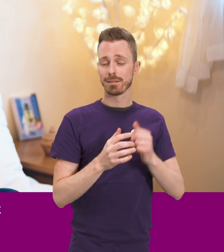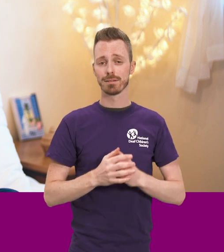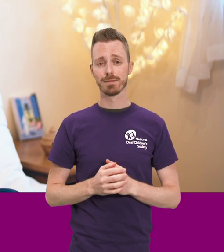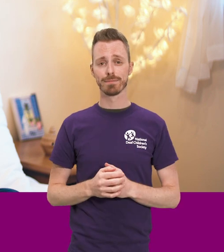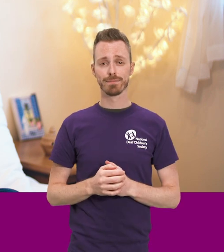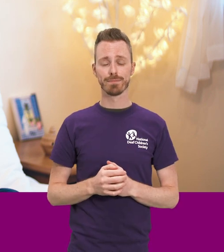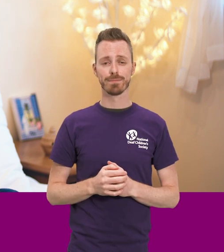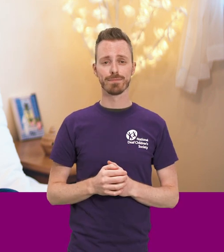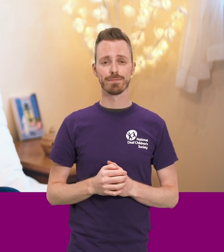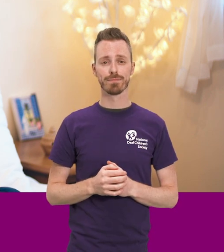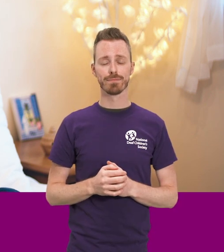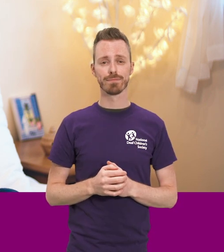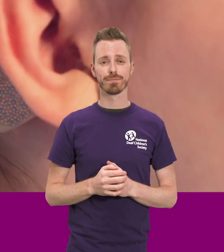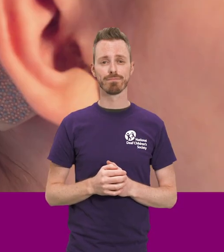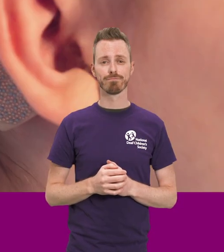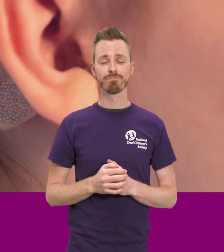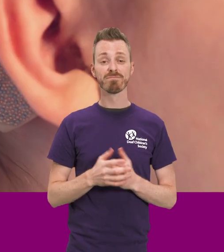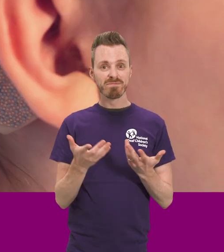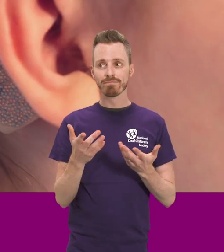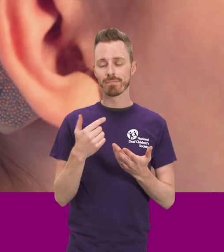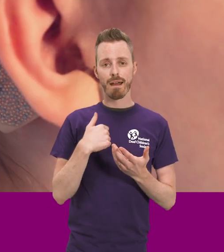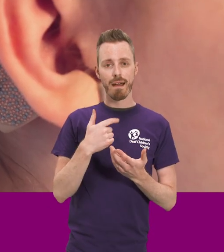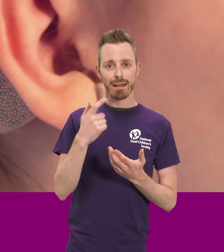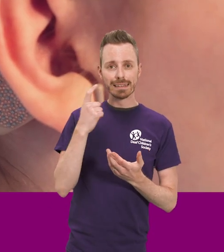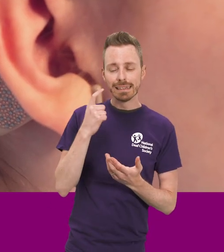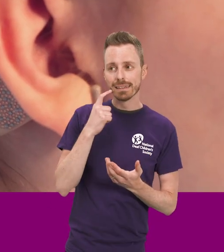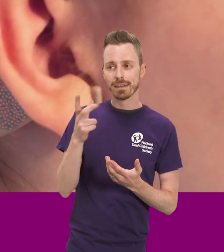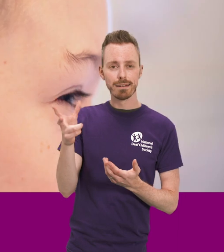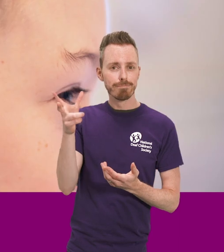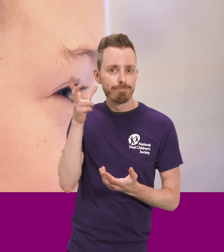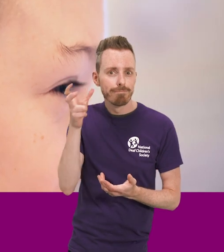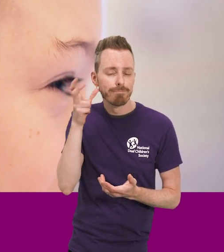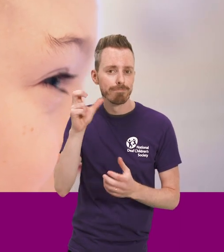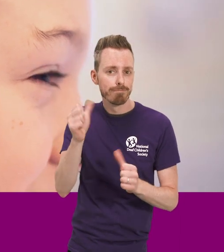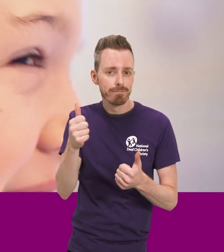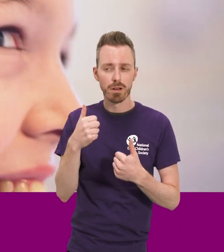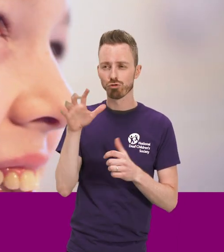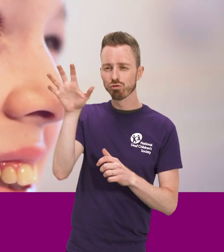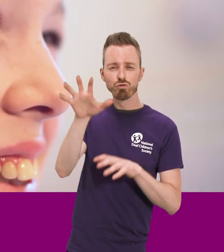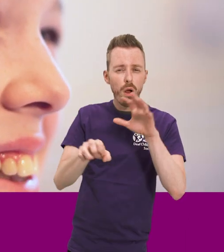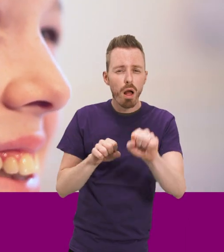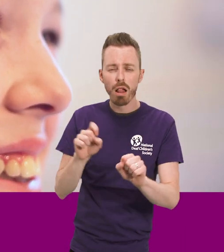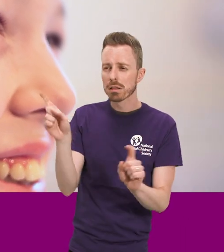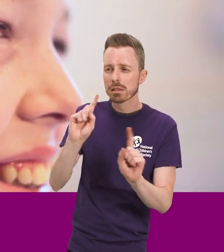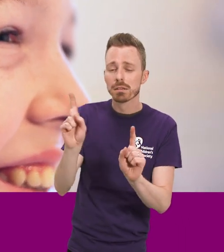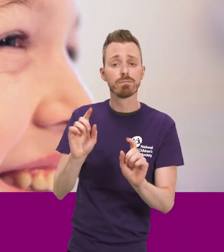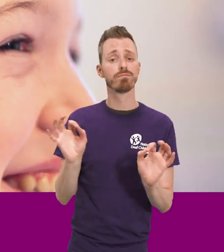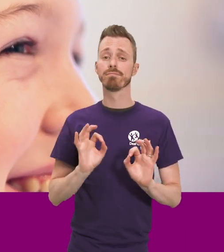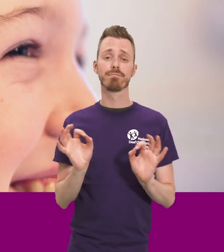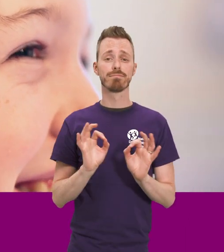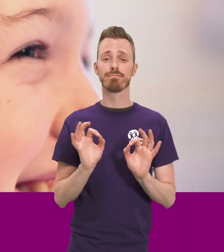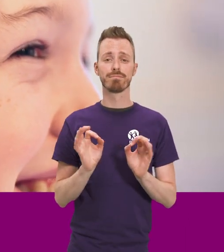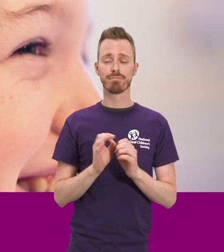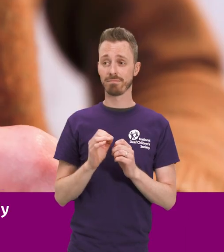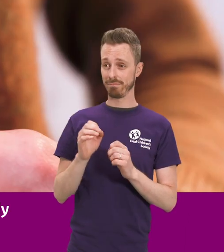the back of my implant and I just open it and clip it in. It just means I can hear them easier and I'm not struggling to understand what they're